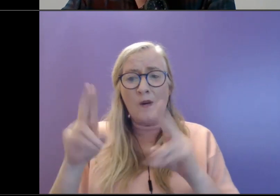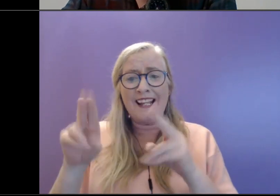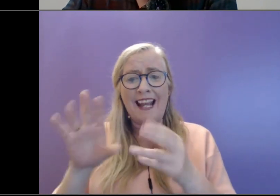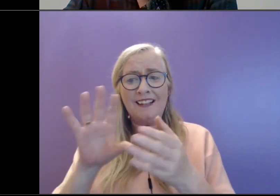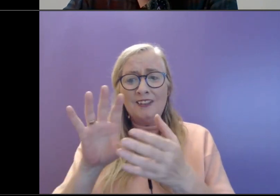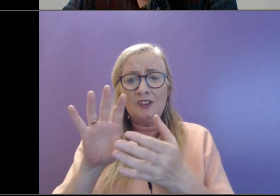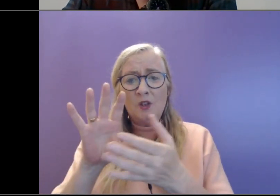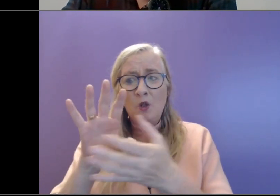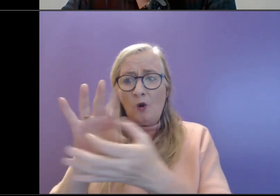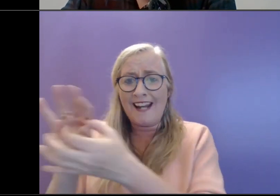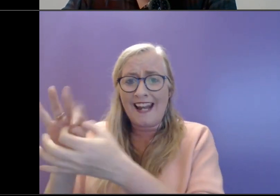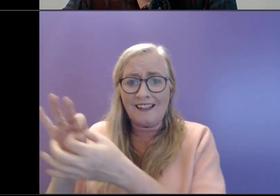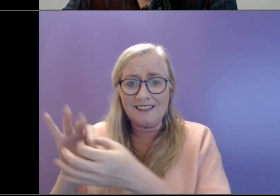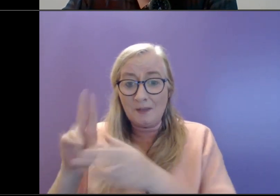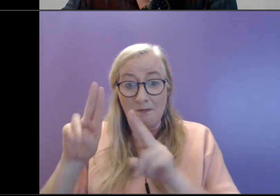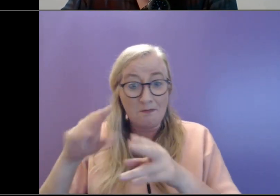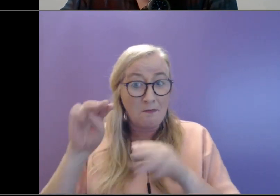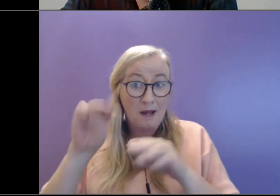to each other.